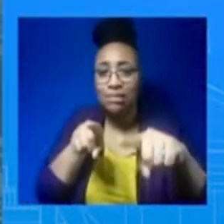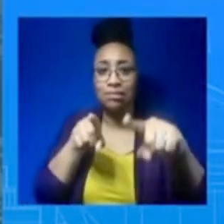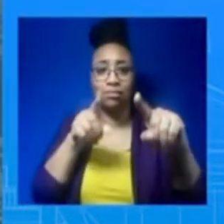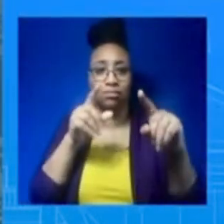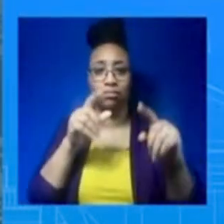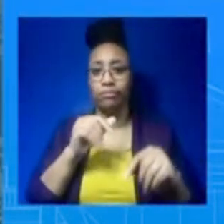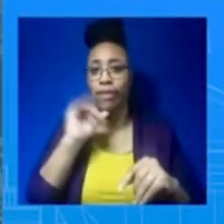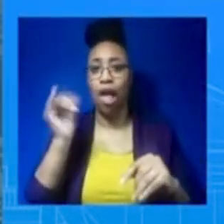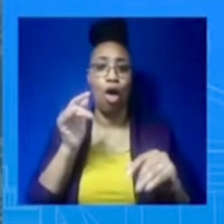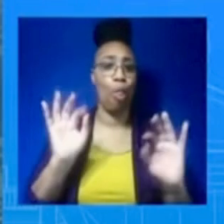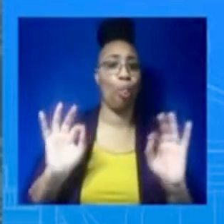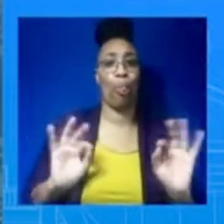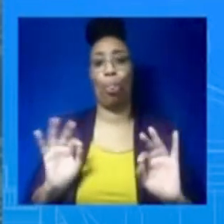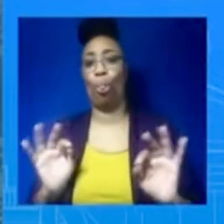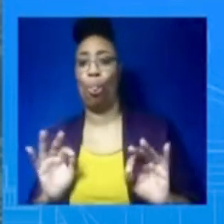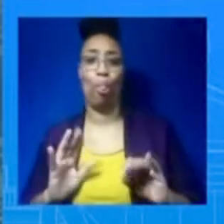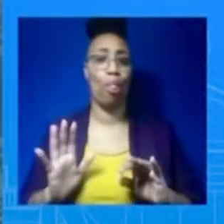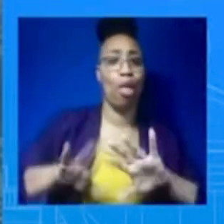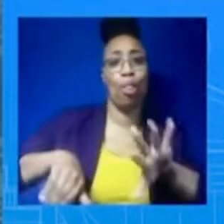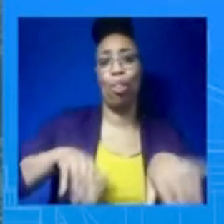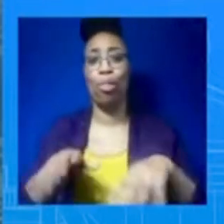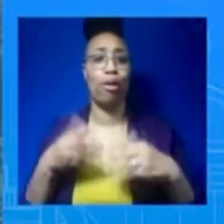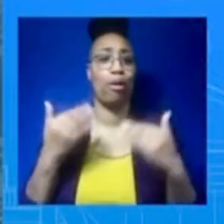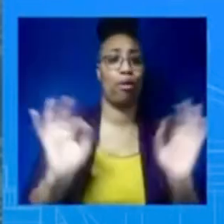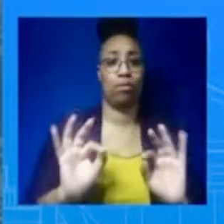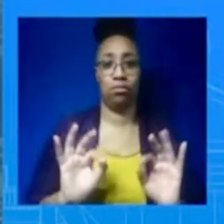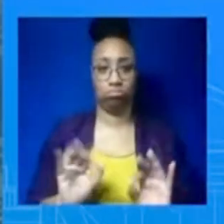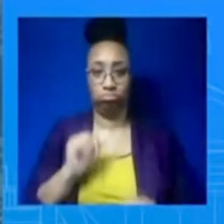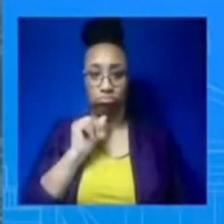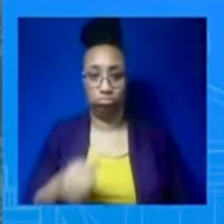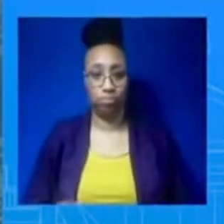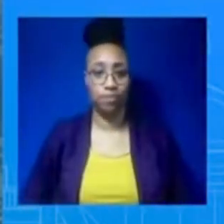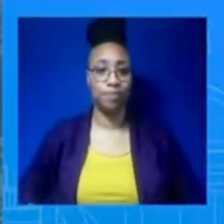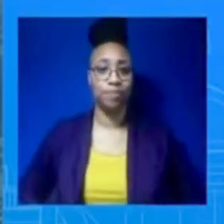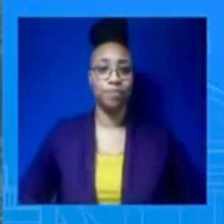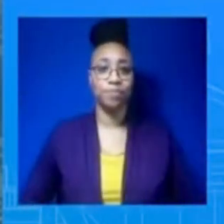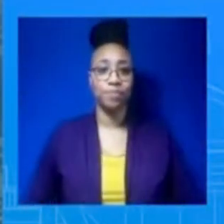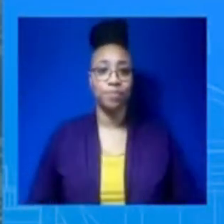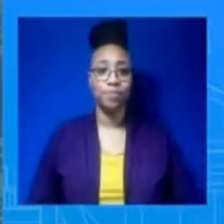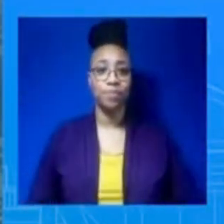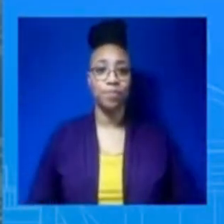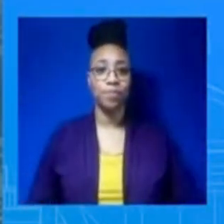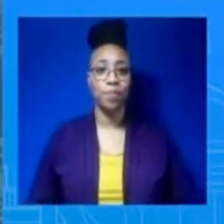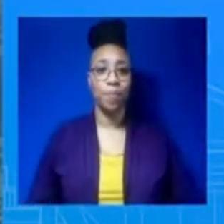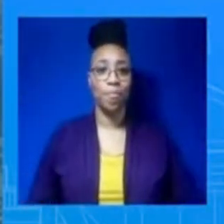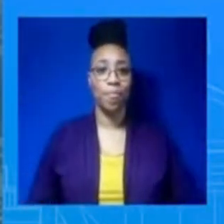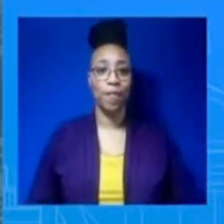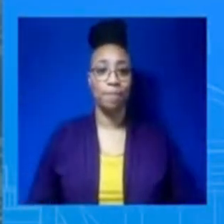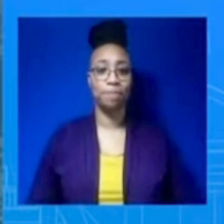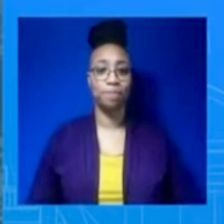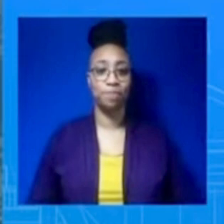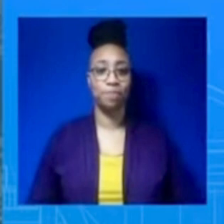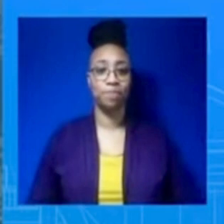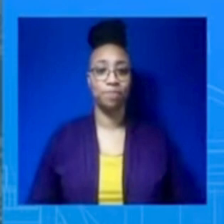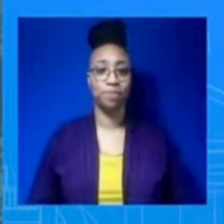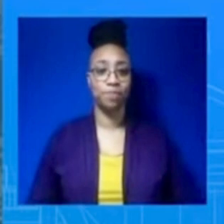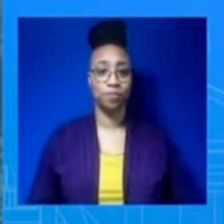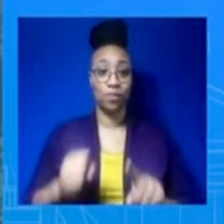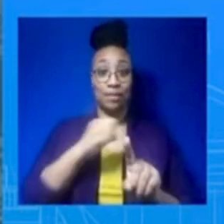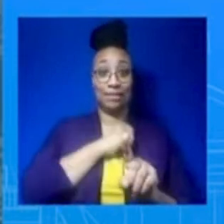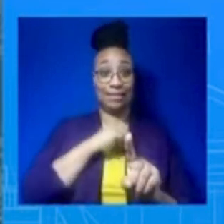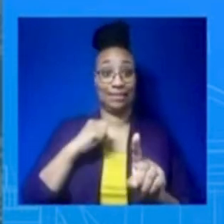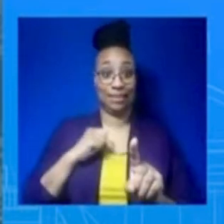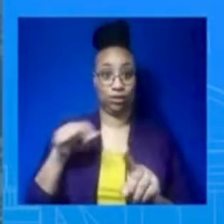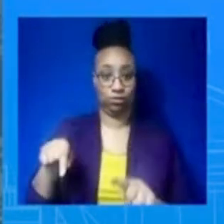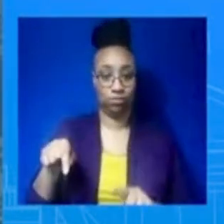millions of Americans, as you all know, go untreated with depression every day. Senator Fetterman did the right thing